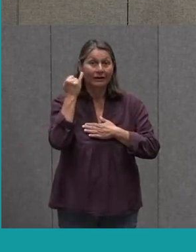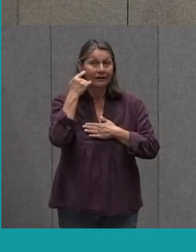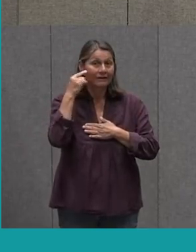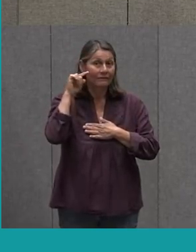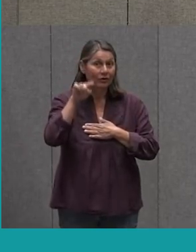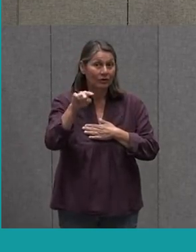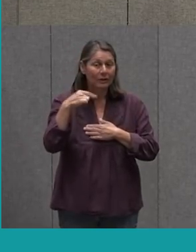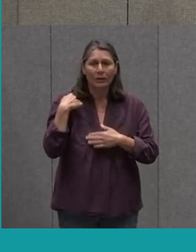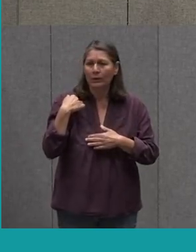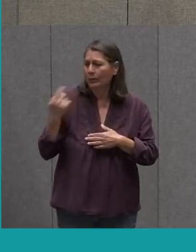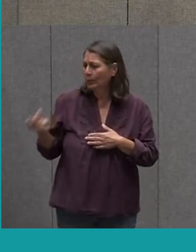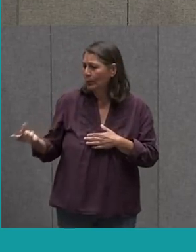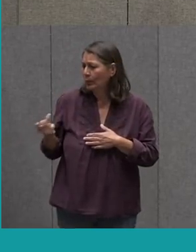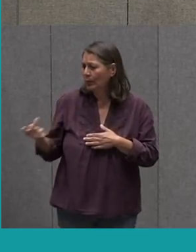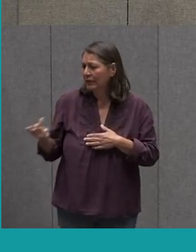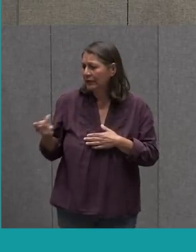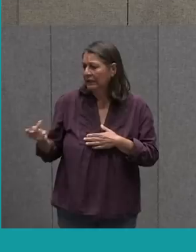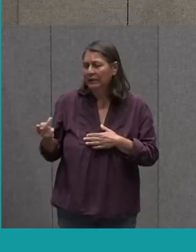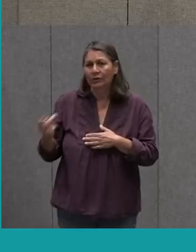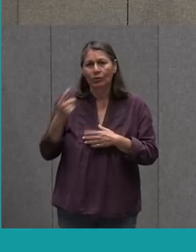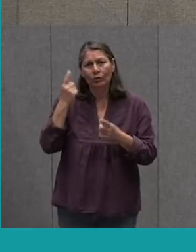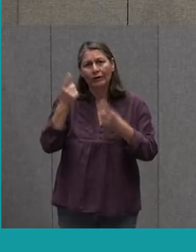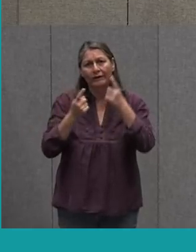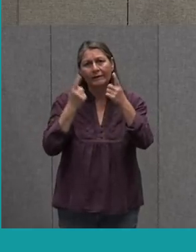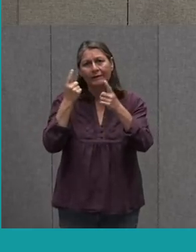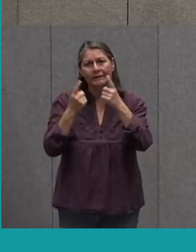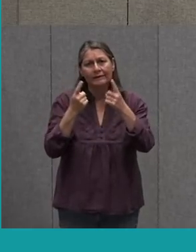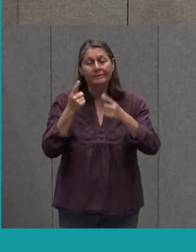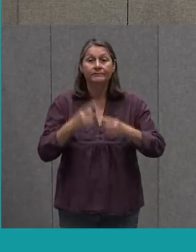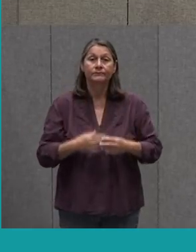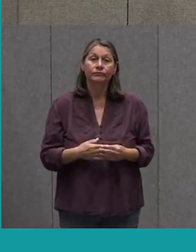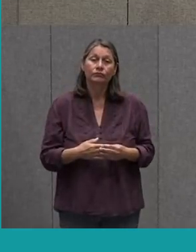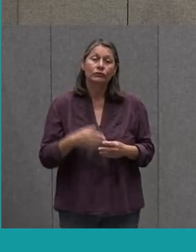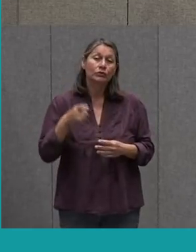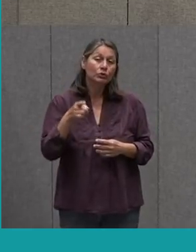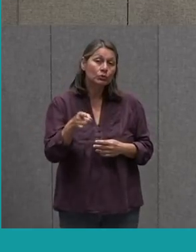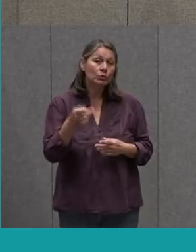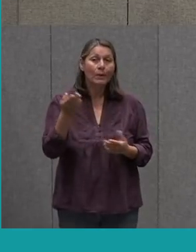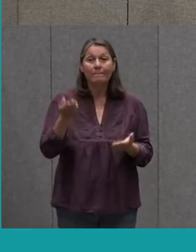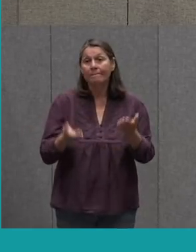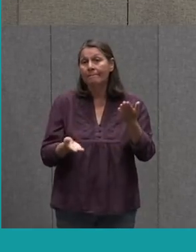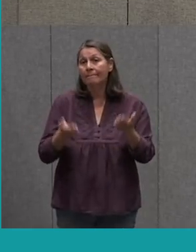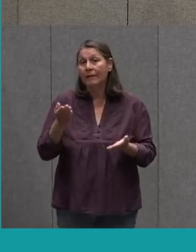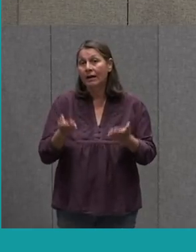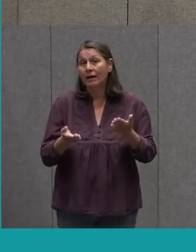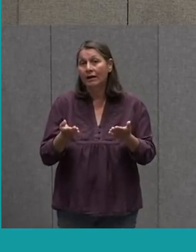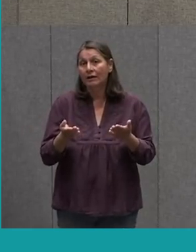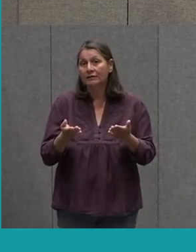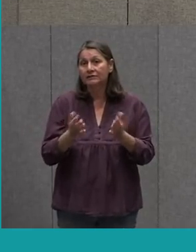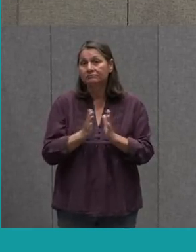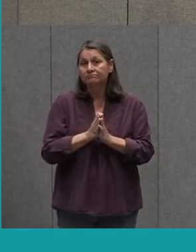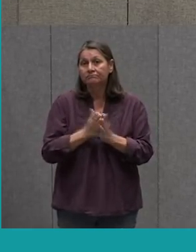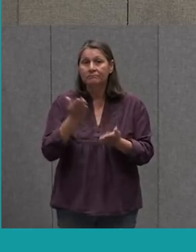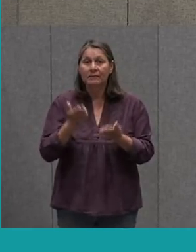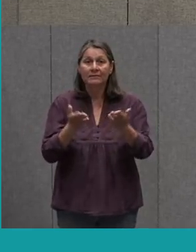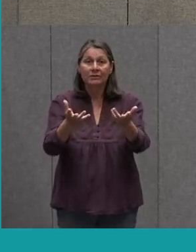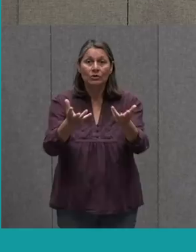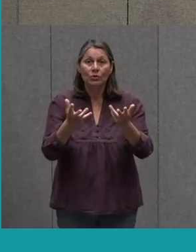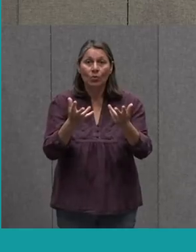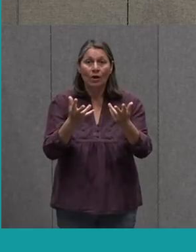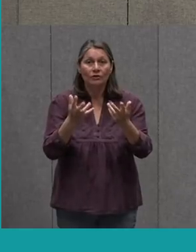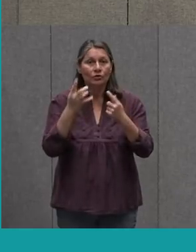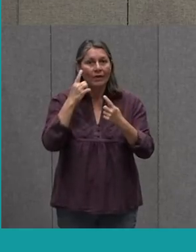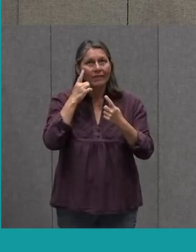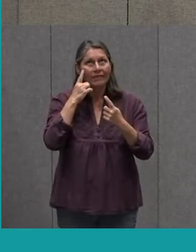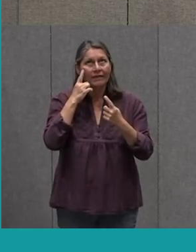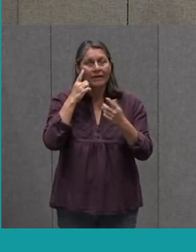Thinking Today That Maybe You Might Maybe You Might Want To Think Of A New Idea Of A